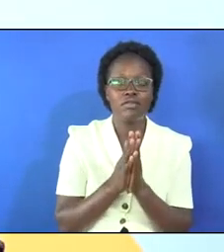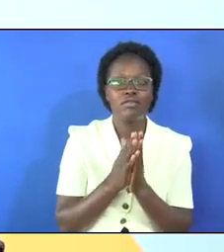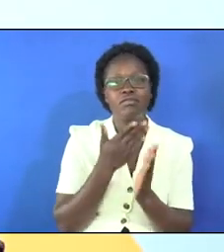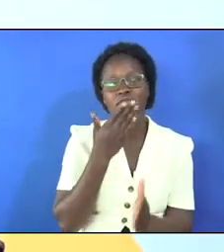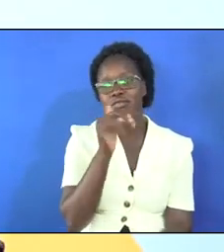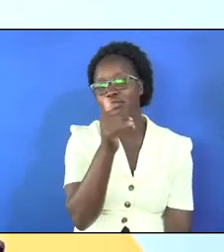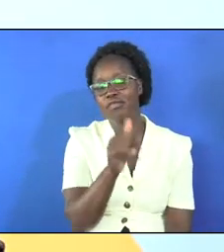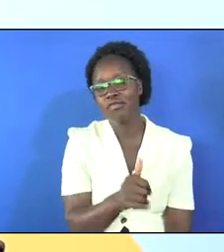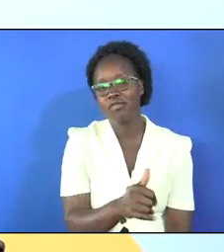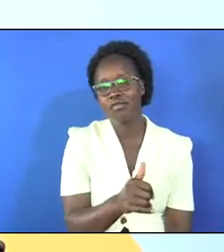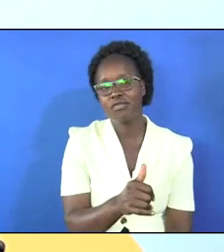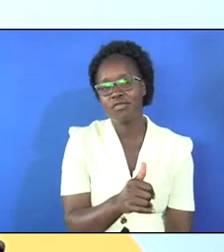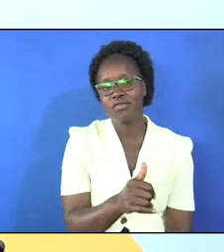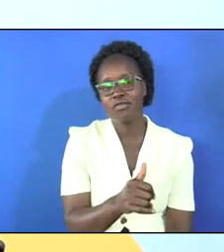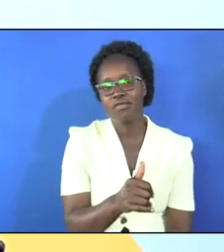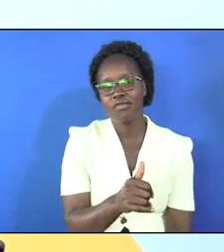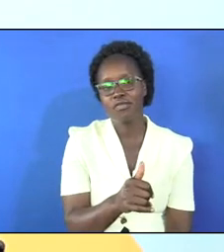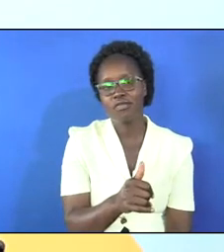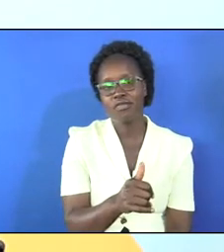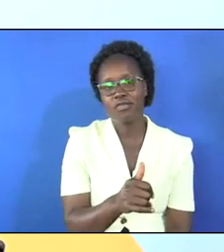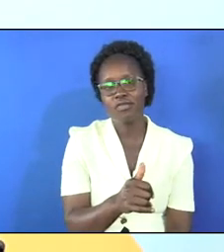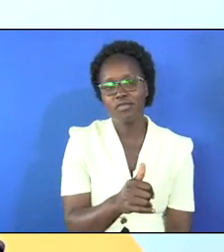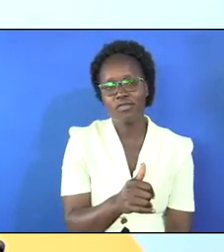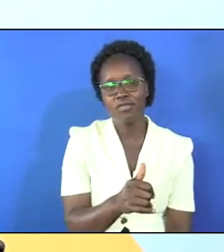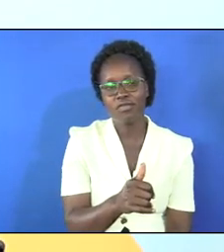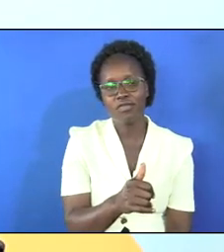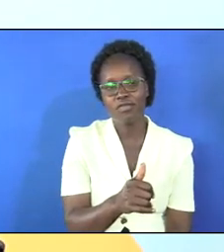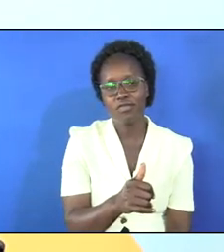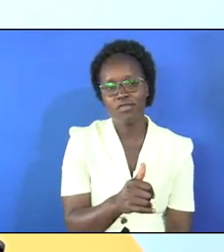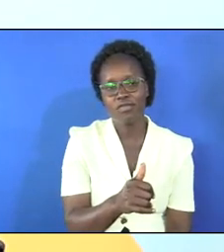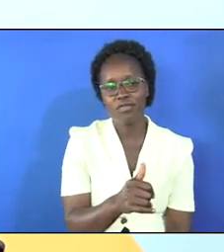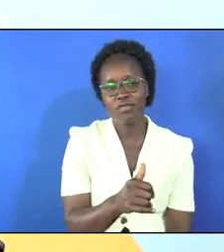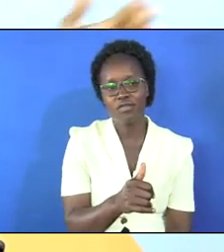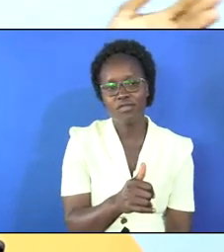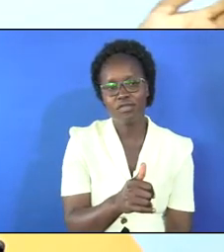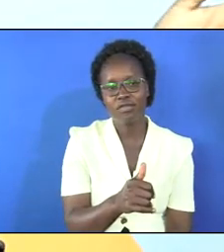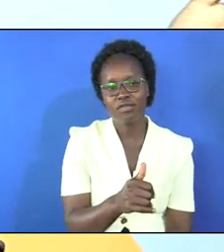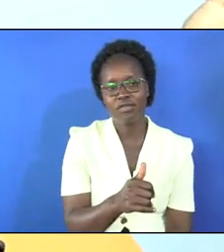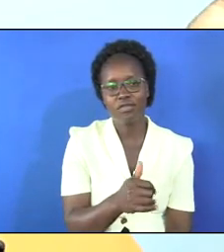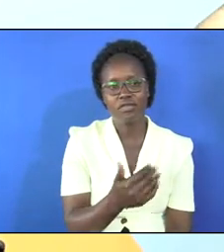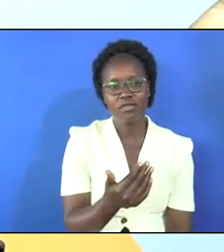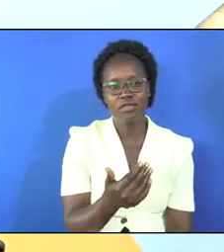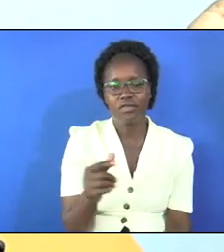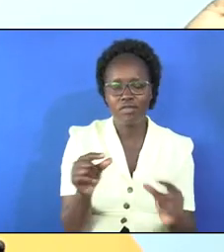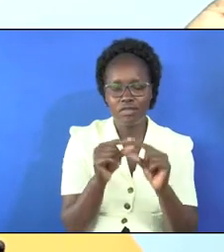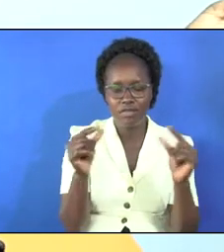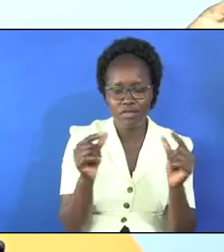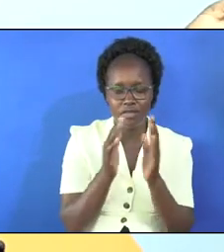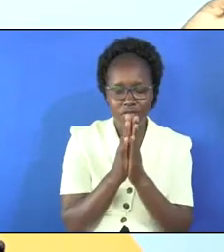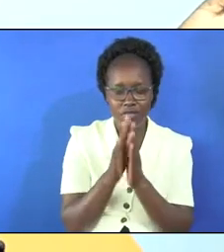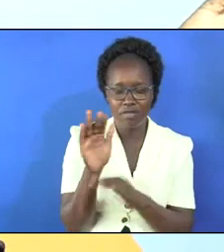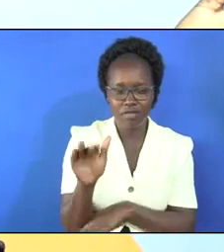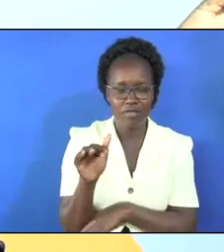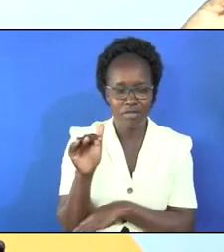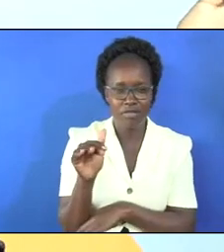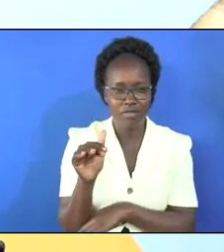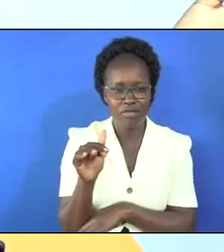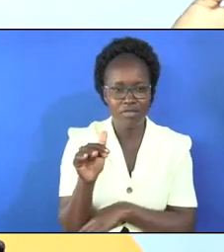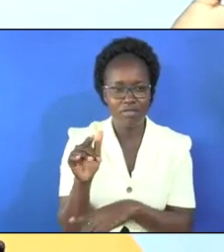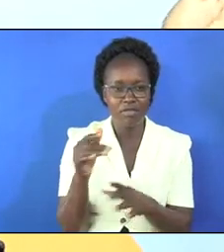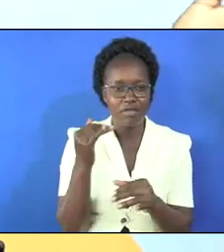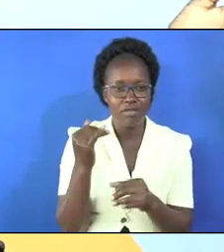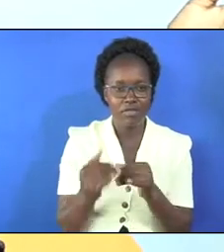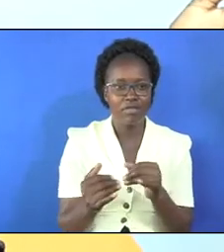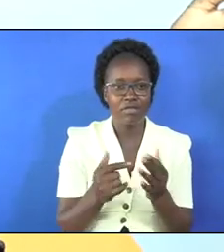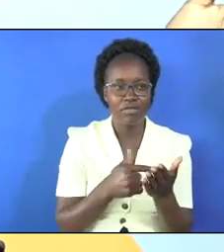not been answered so he's putting it as a great prayer request even as